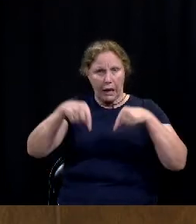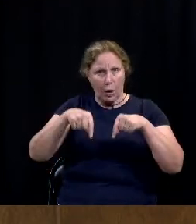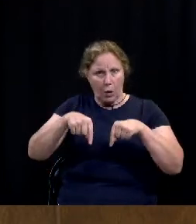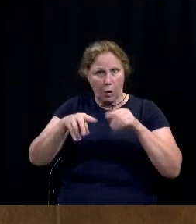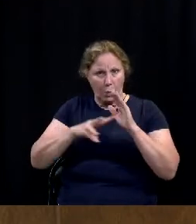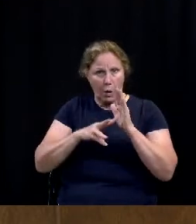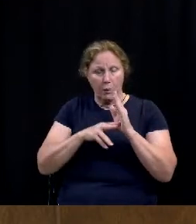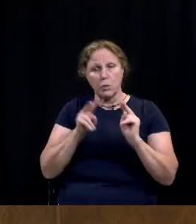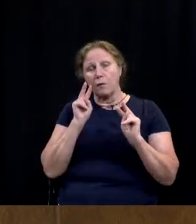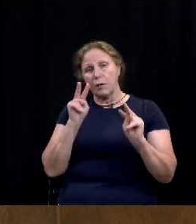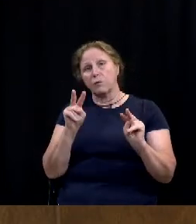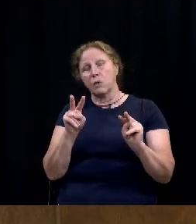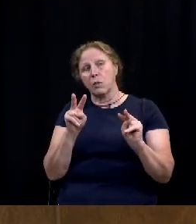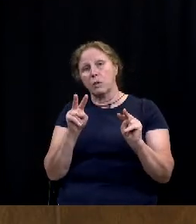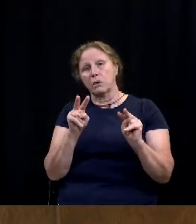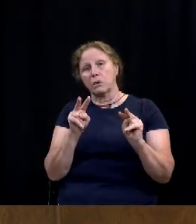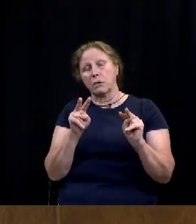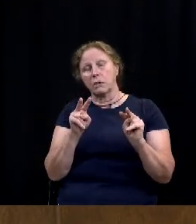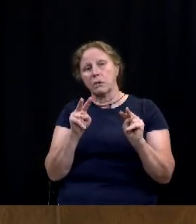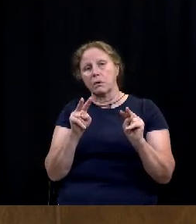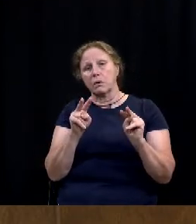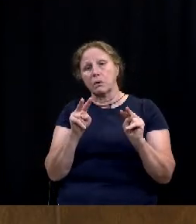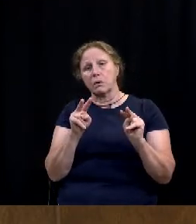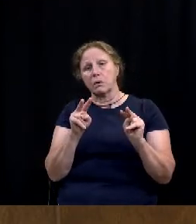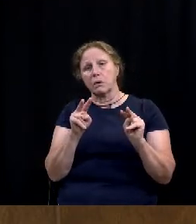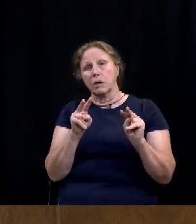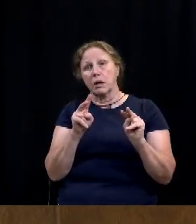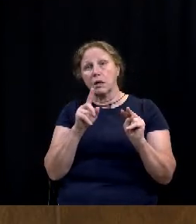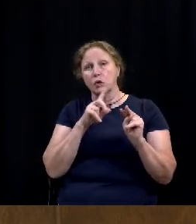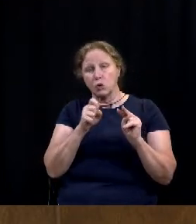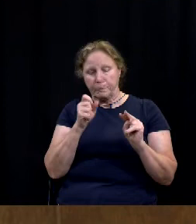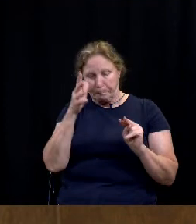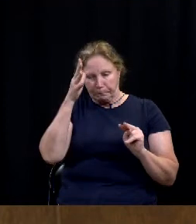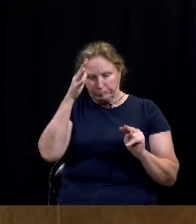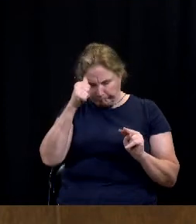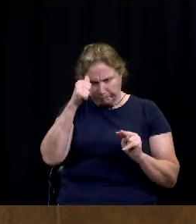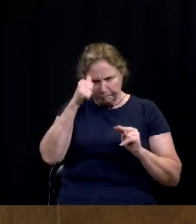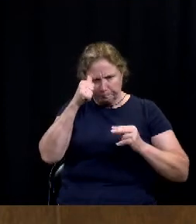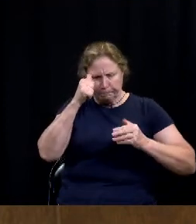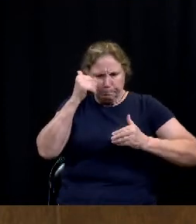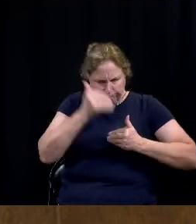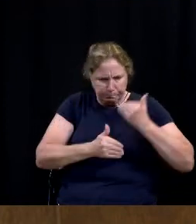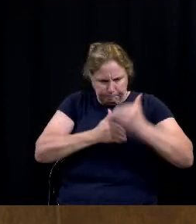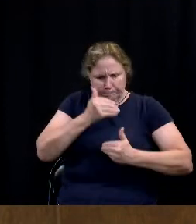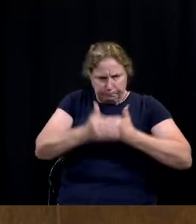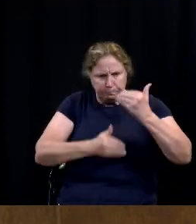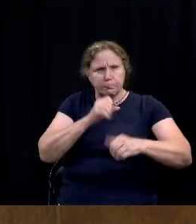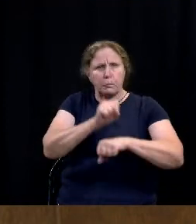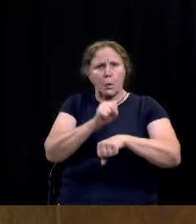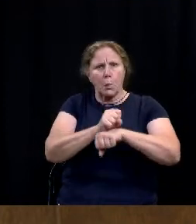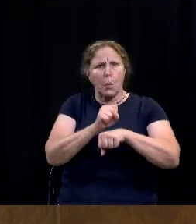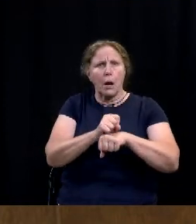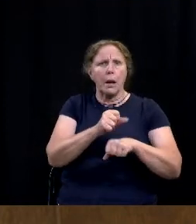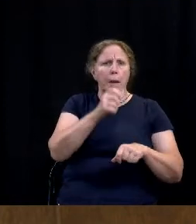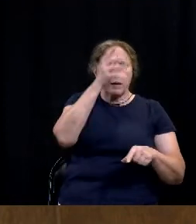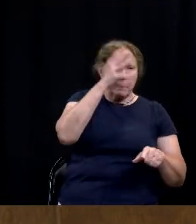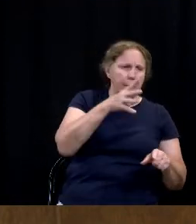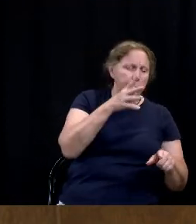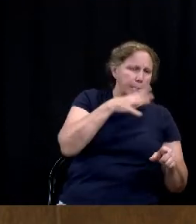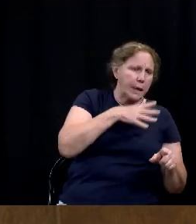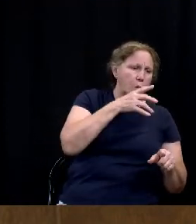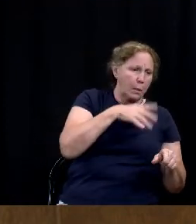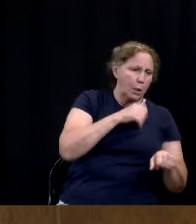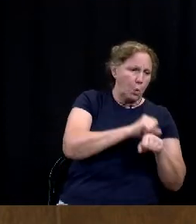i look forward to you know diligent work with all of those entities with the men and women of waco pd to